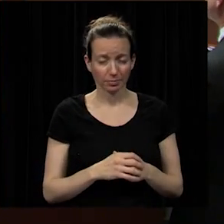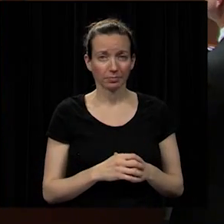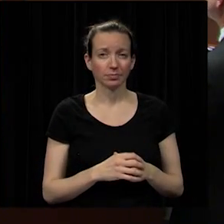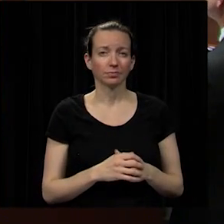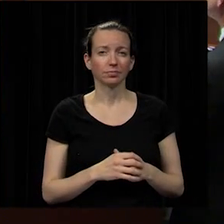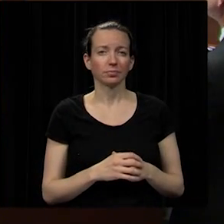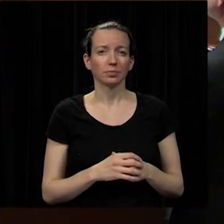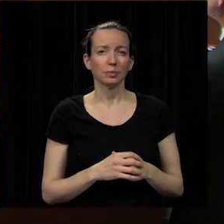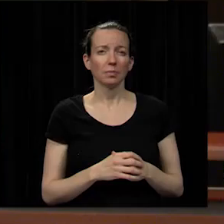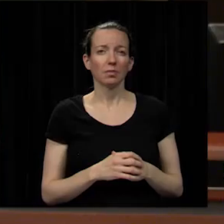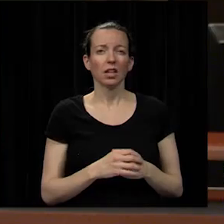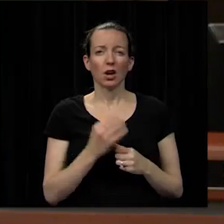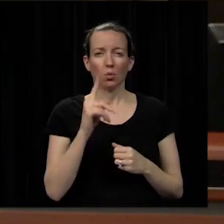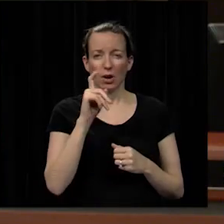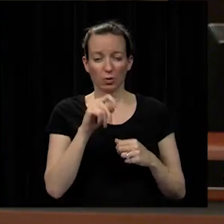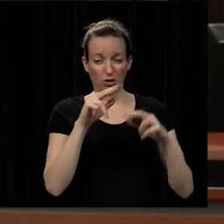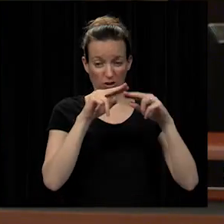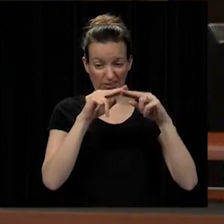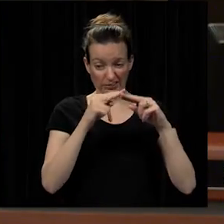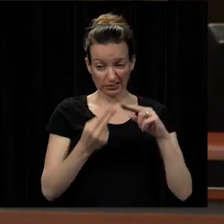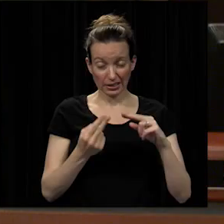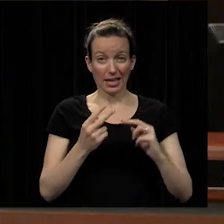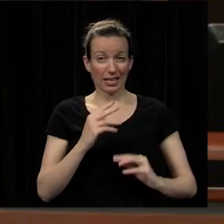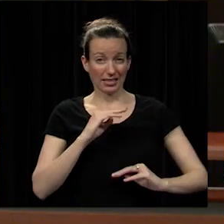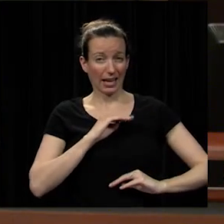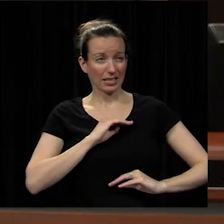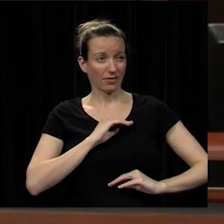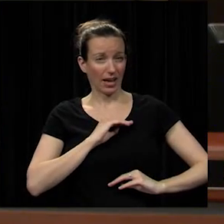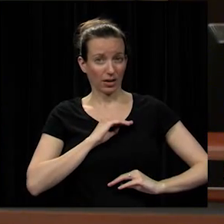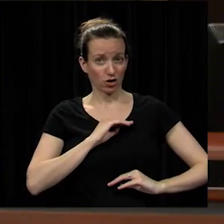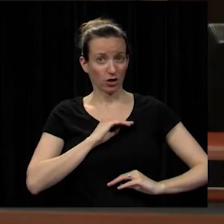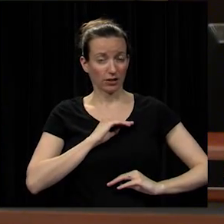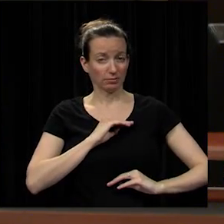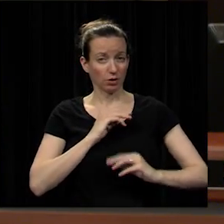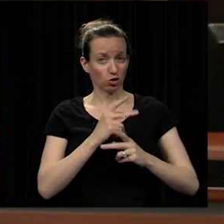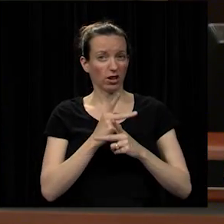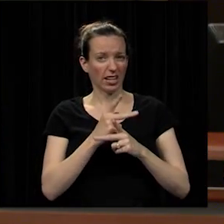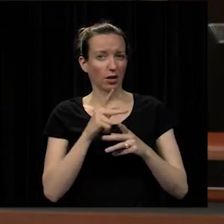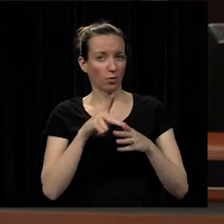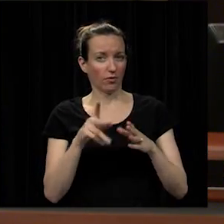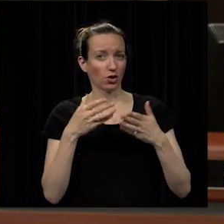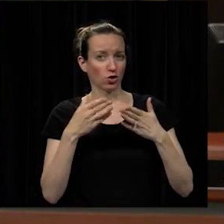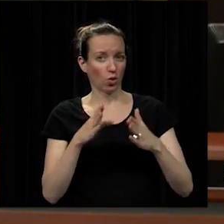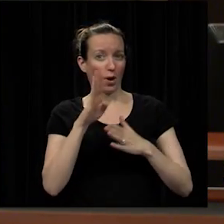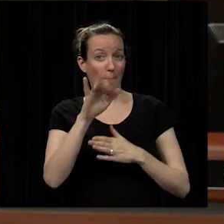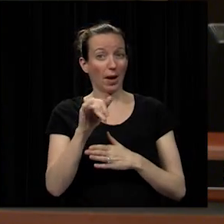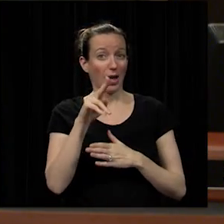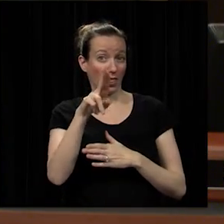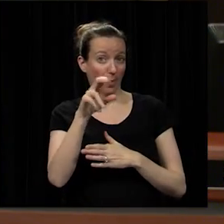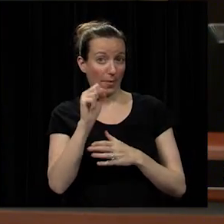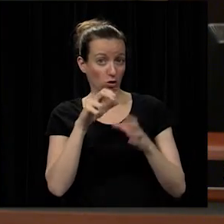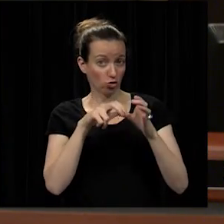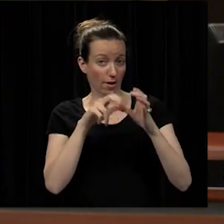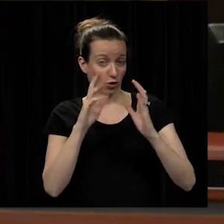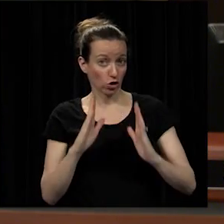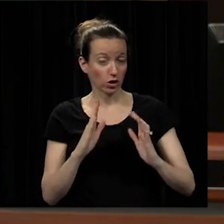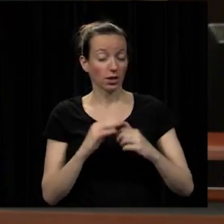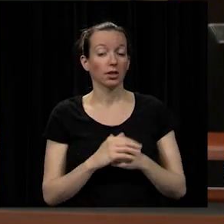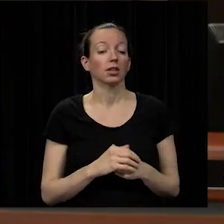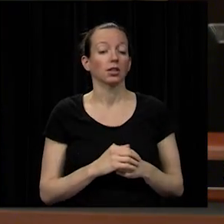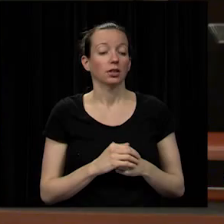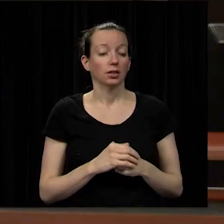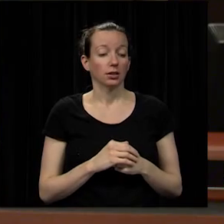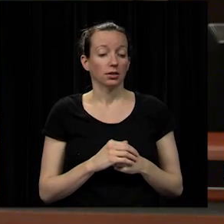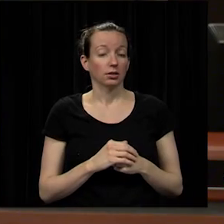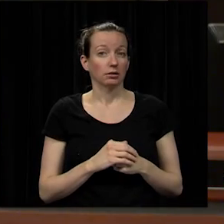down just a little about the satisfaction with being treated in a professional manner with by the bus drivers are we gonna did we share that information